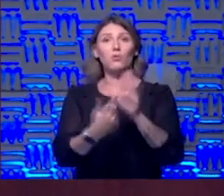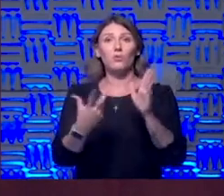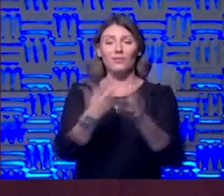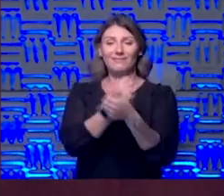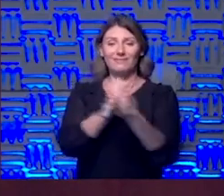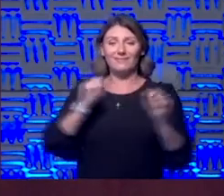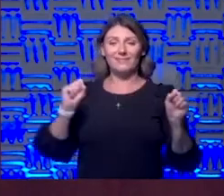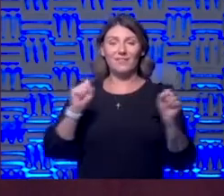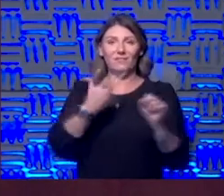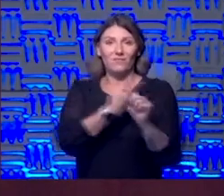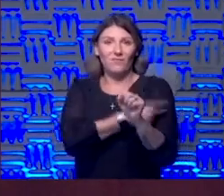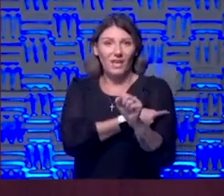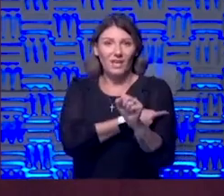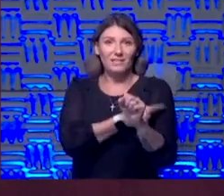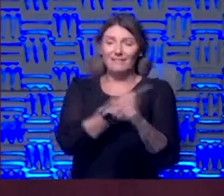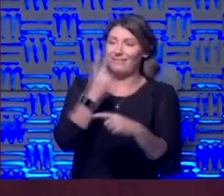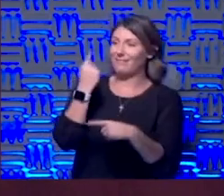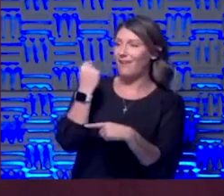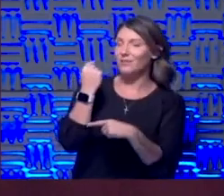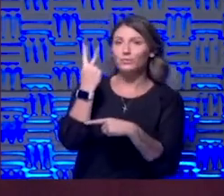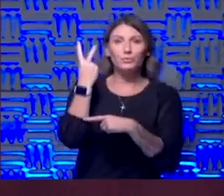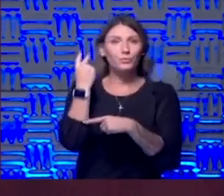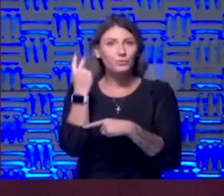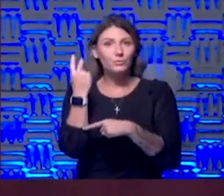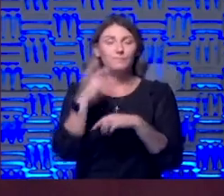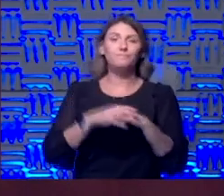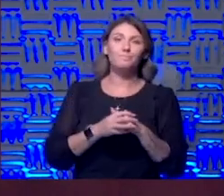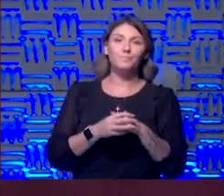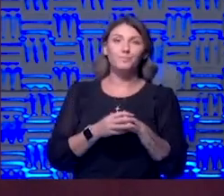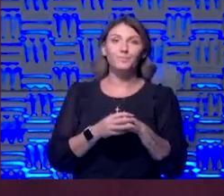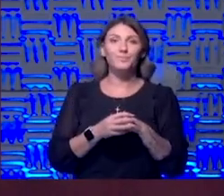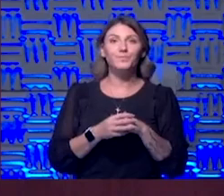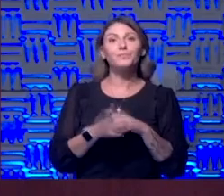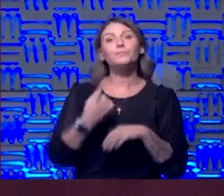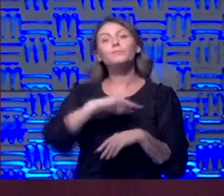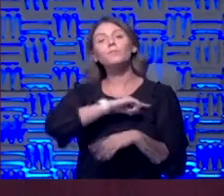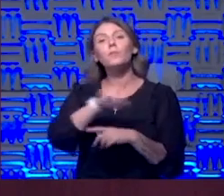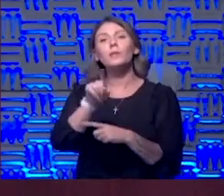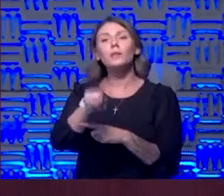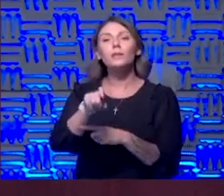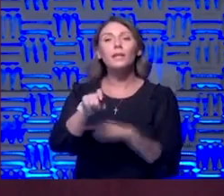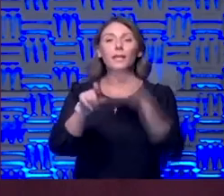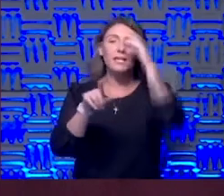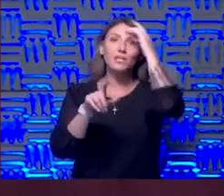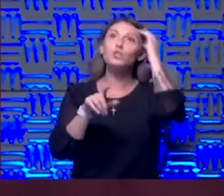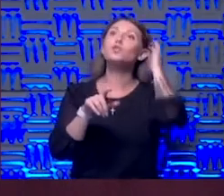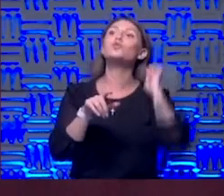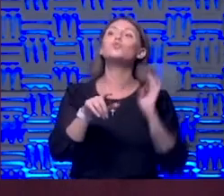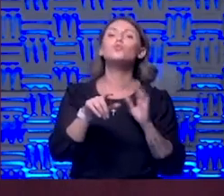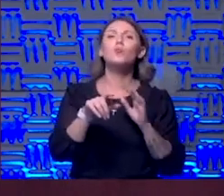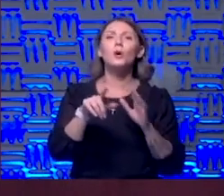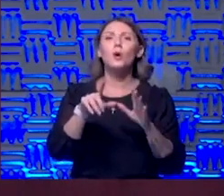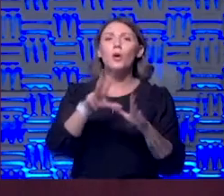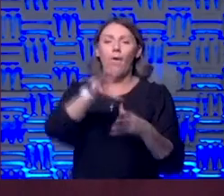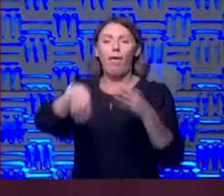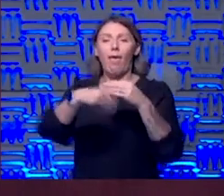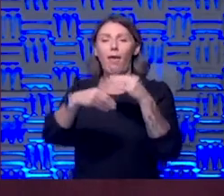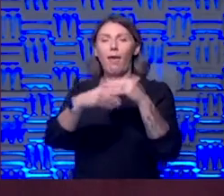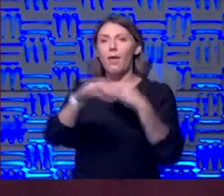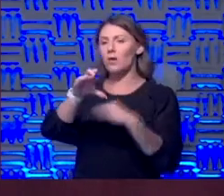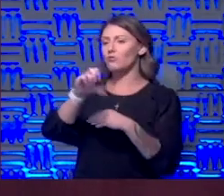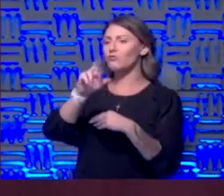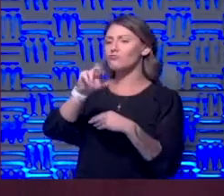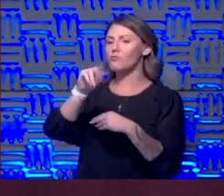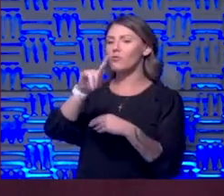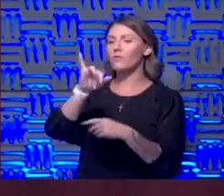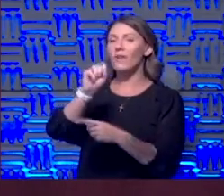safety of these vaccines last year or two years ago we just needed to actually put the coronavirus proteins in there and or the